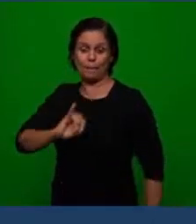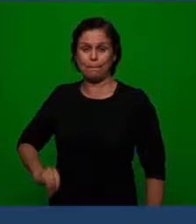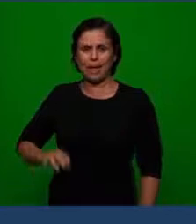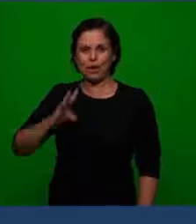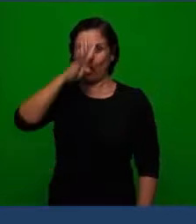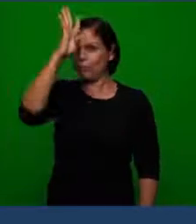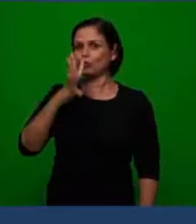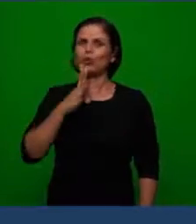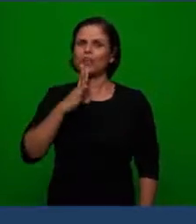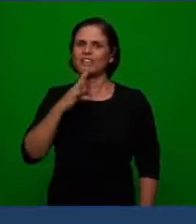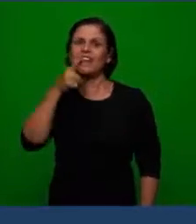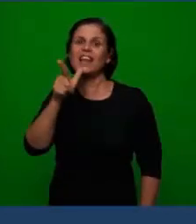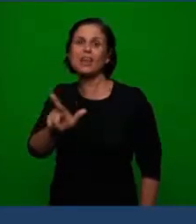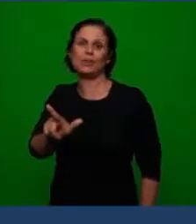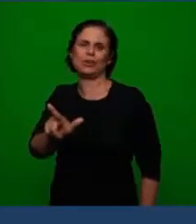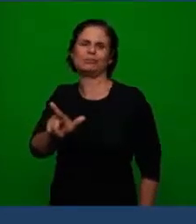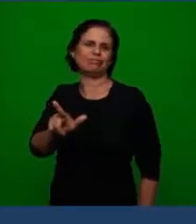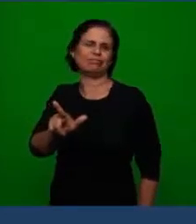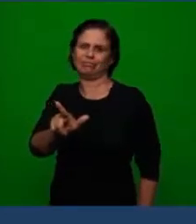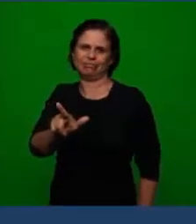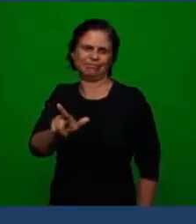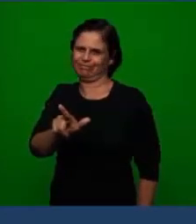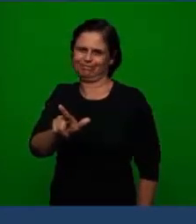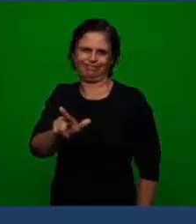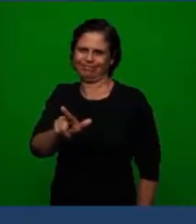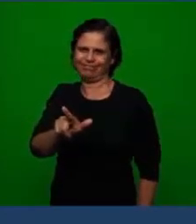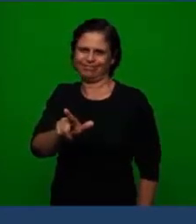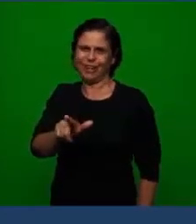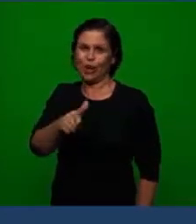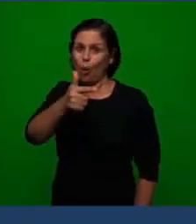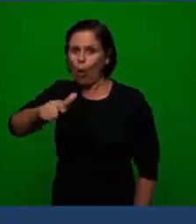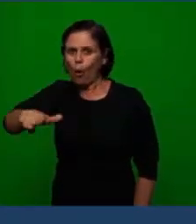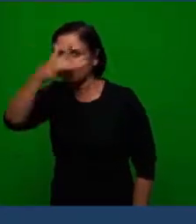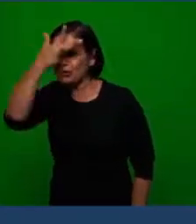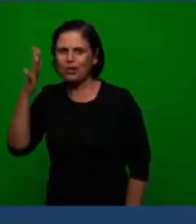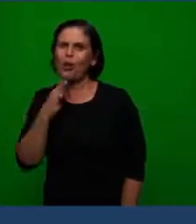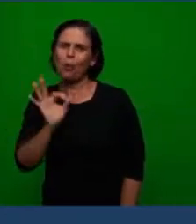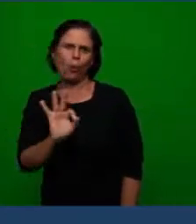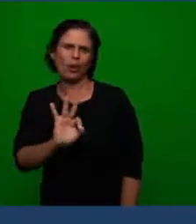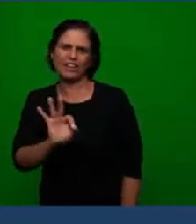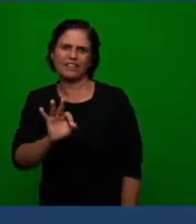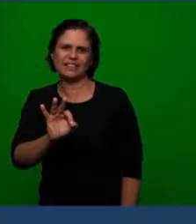during the Roman Empire because the Roman Empire had controlled the word but it didn't have